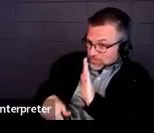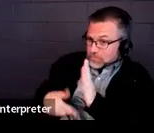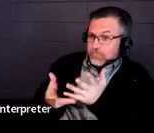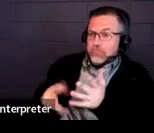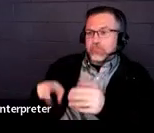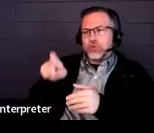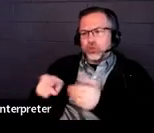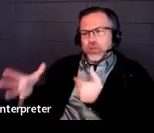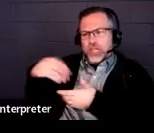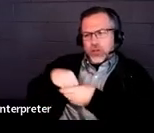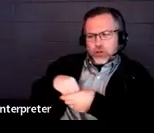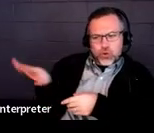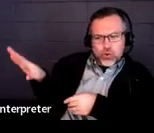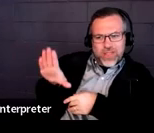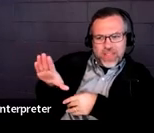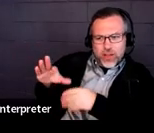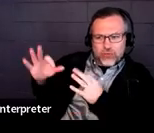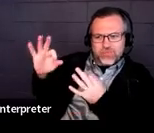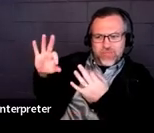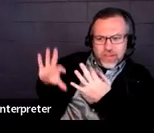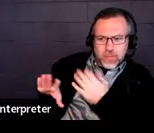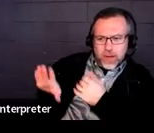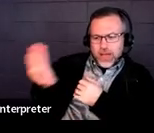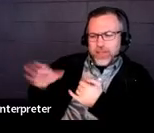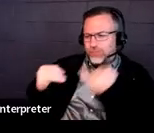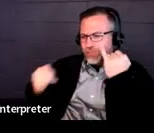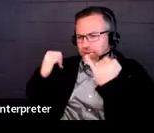and having them be part of this process.